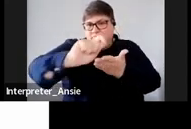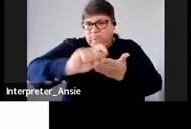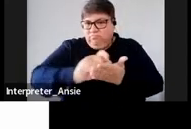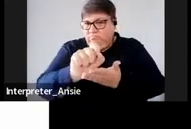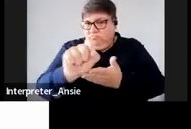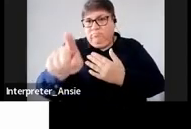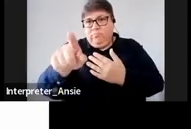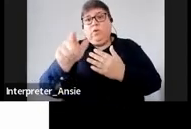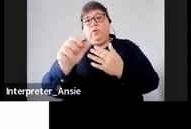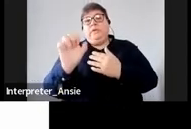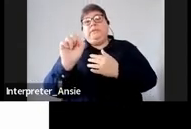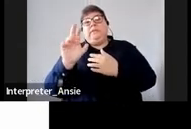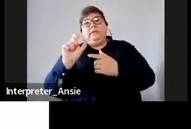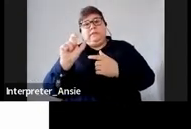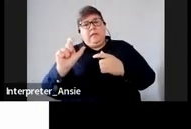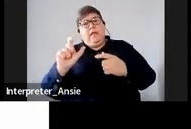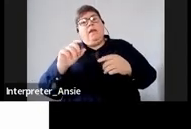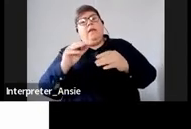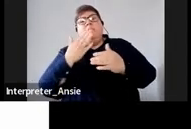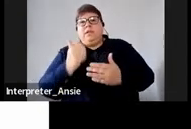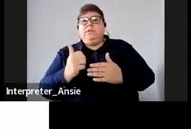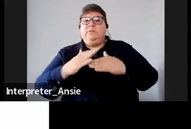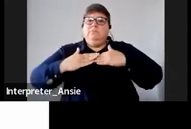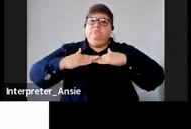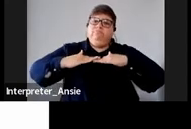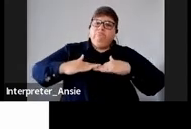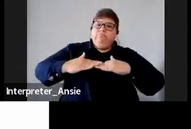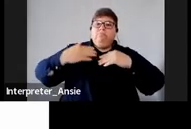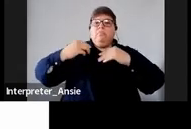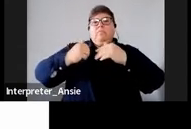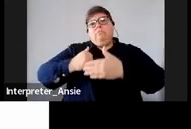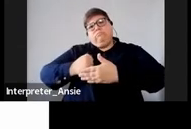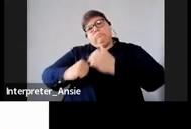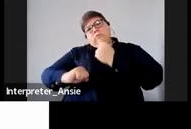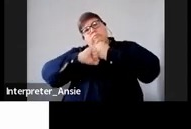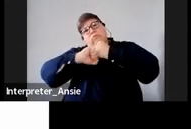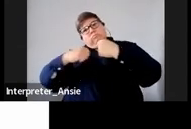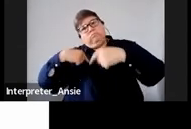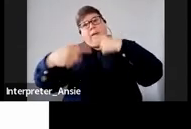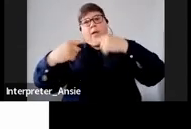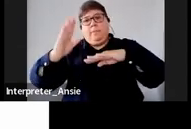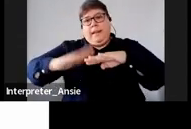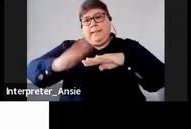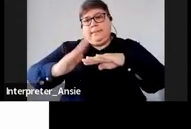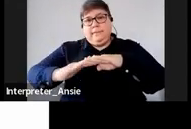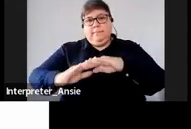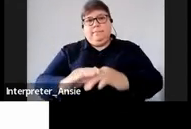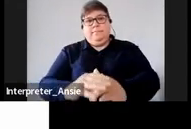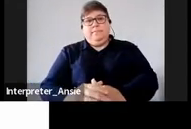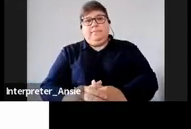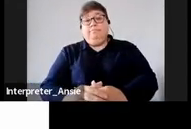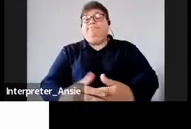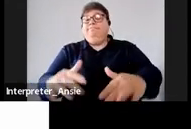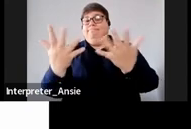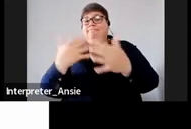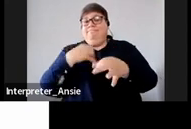why you believe SARS should be lenient and then waive the penalties you as I have already explained